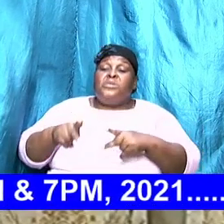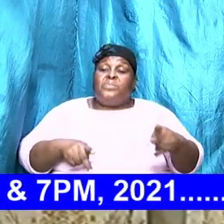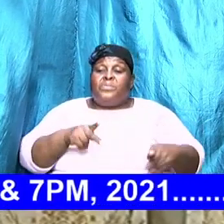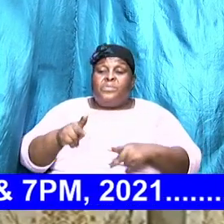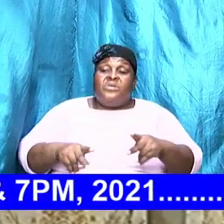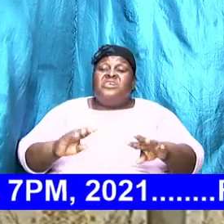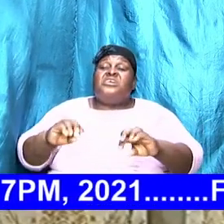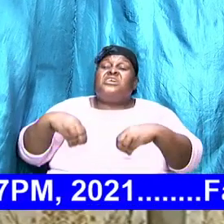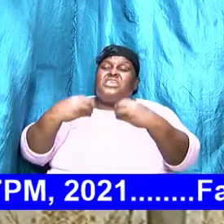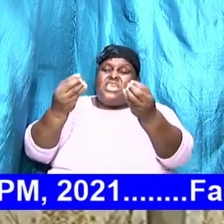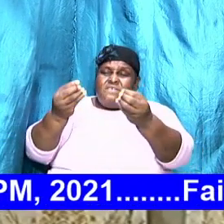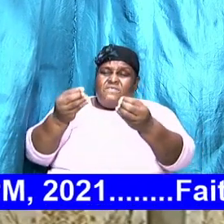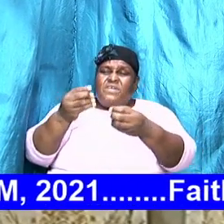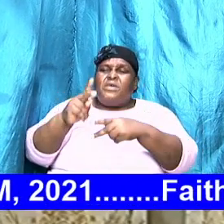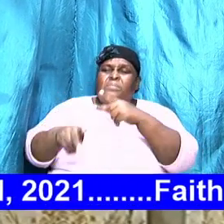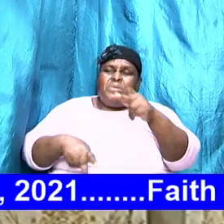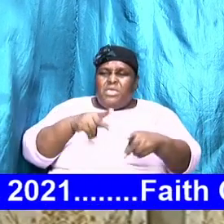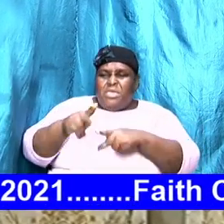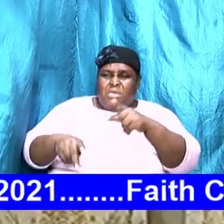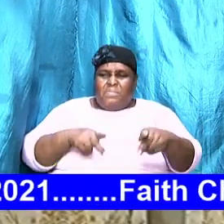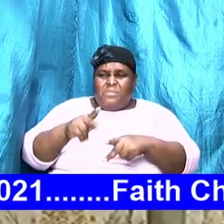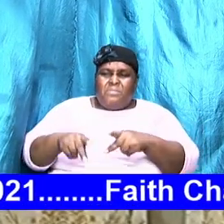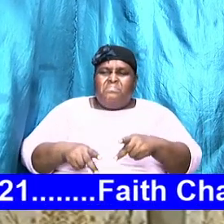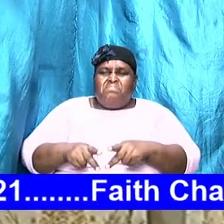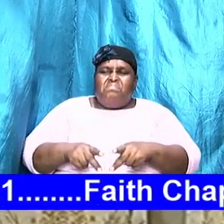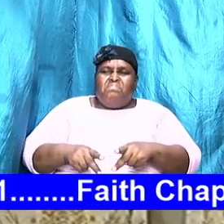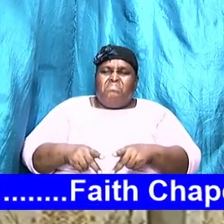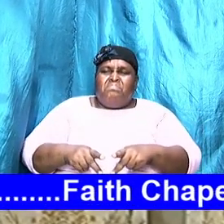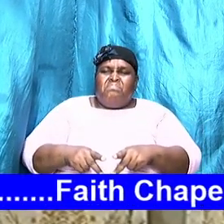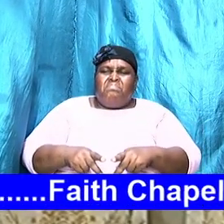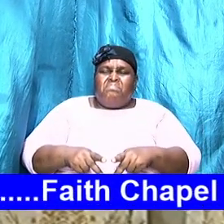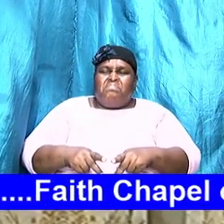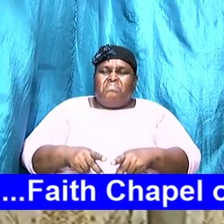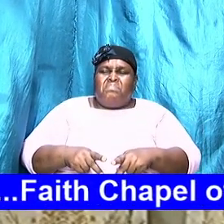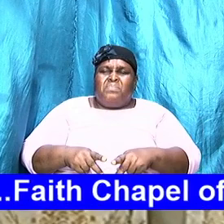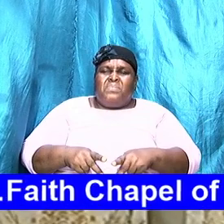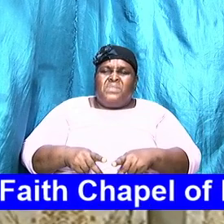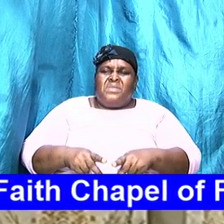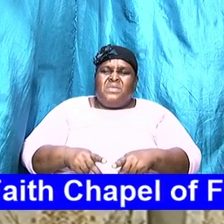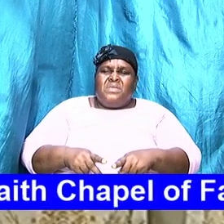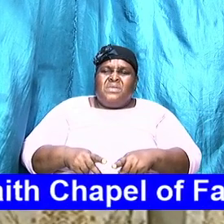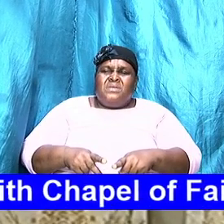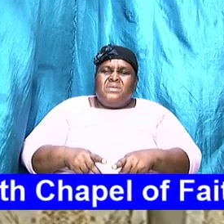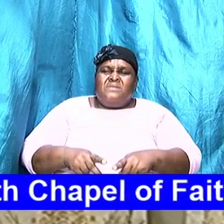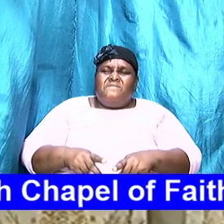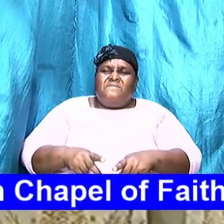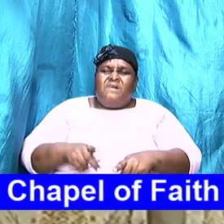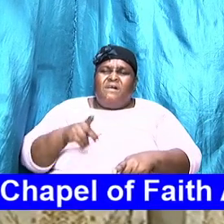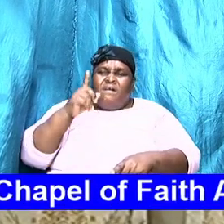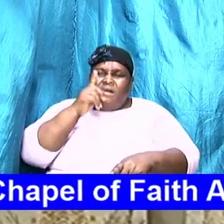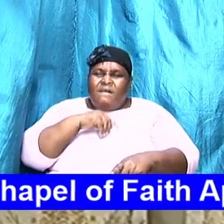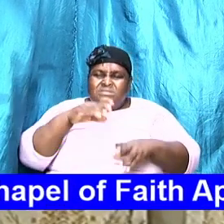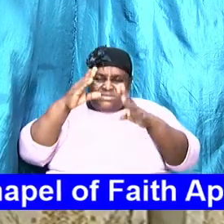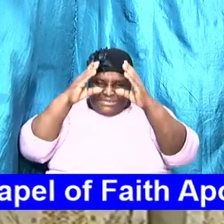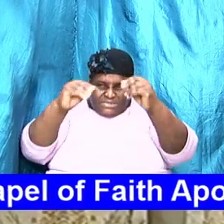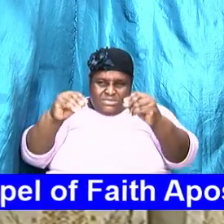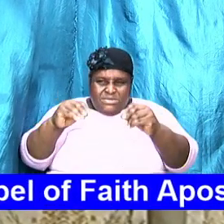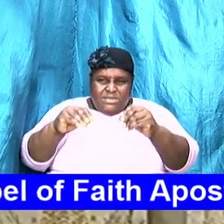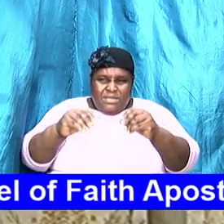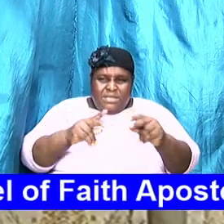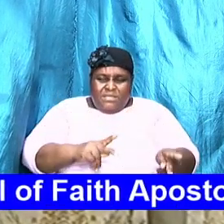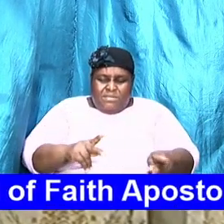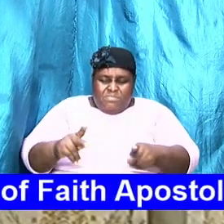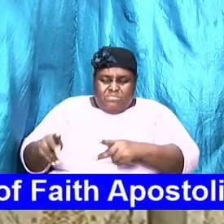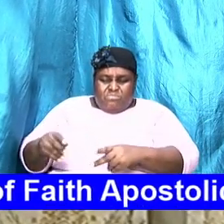giving people a raw deal they they they christianity as a little washed up